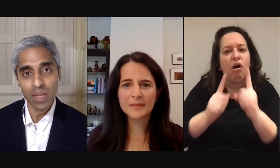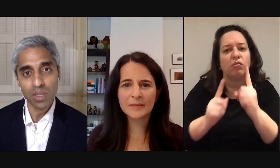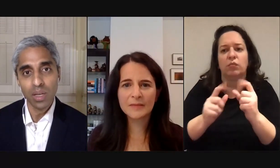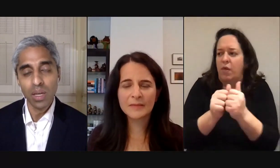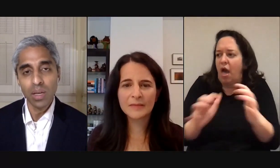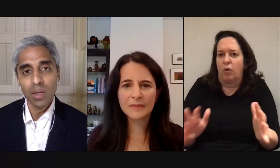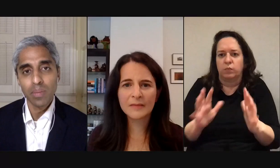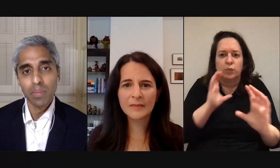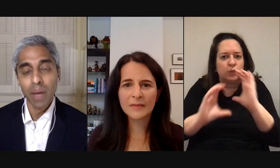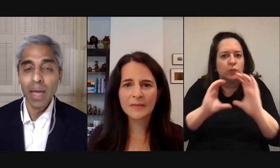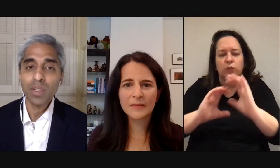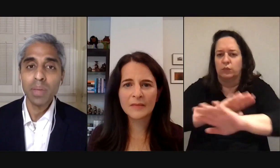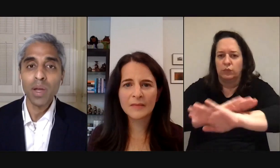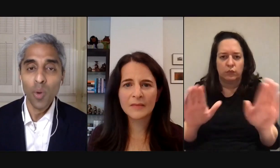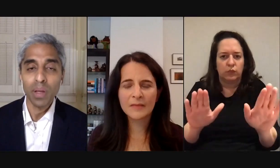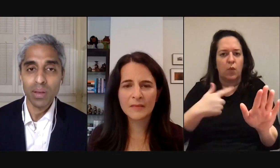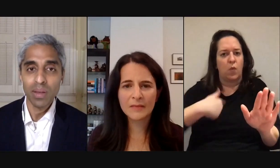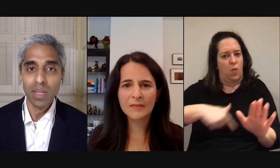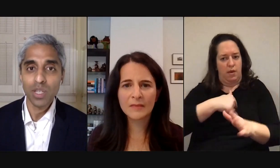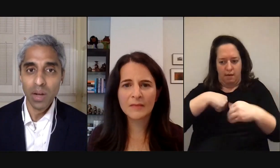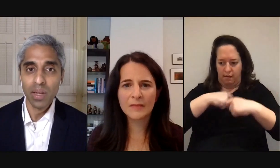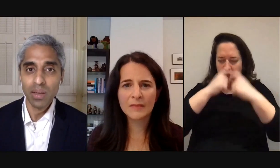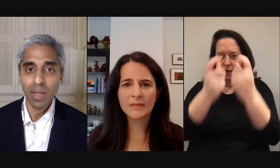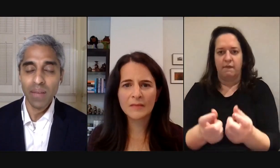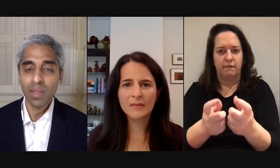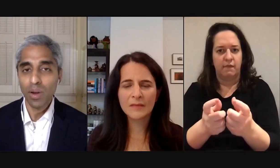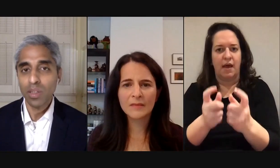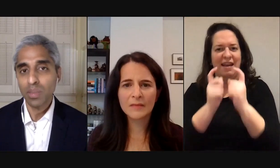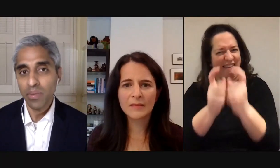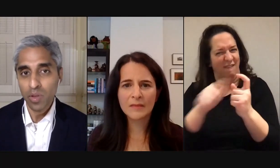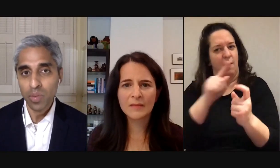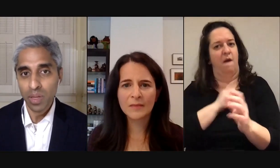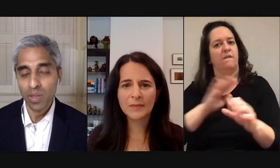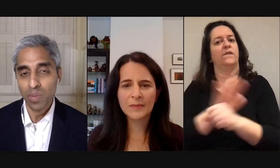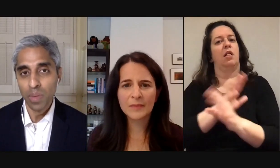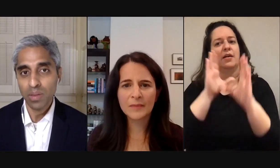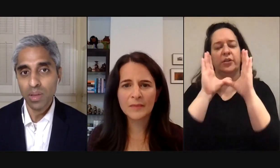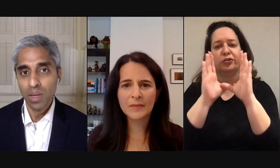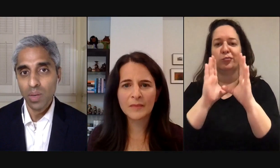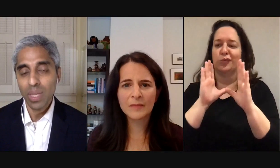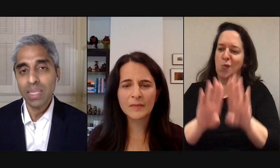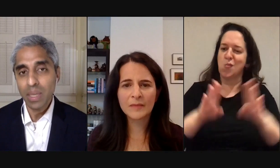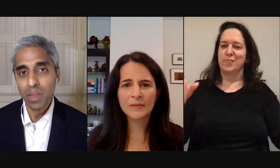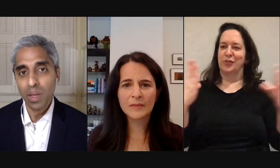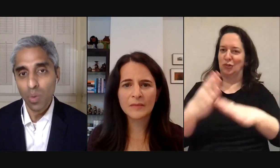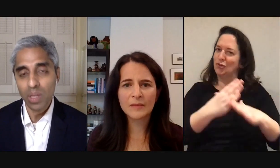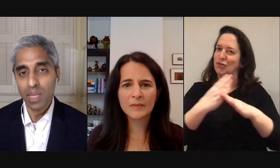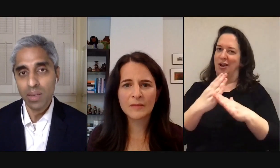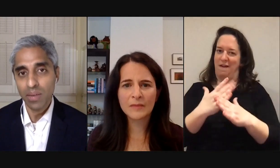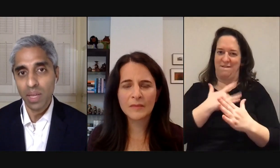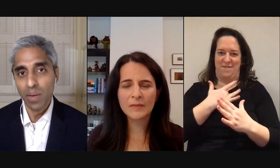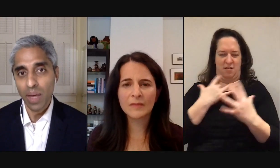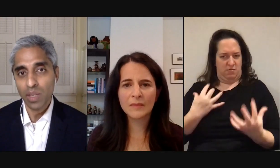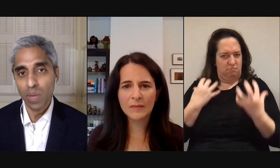our full attention by actually being open and sharing and having the courage to be vulnerable in those moments we can deepen the